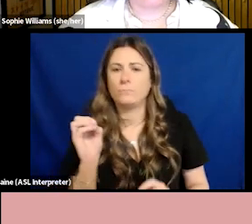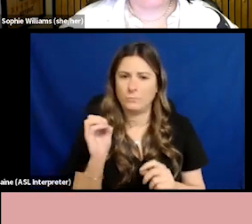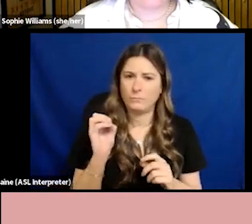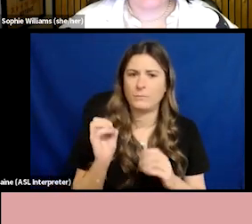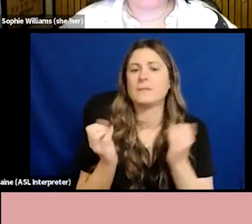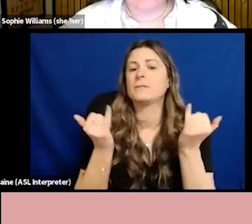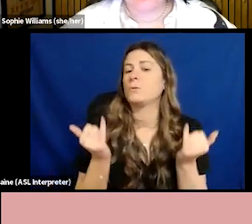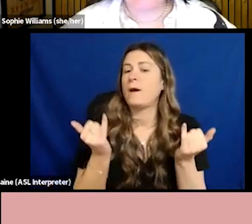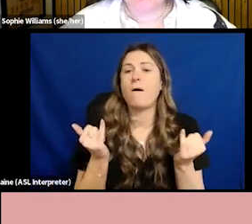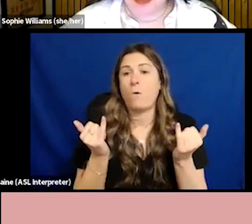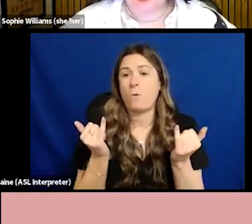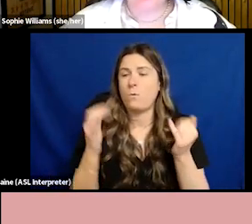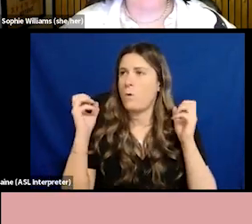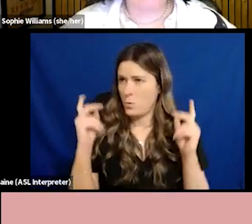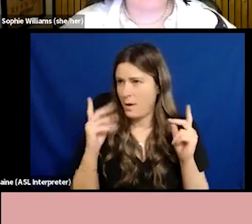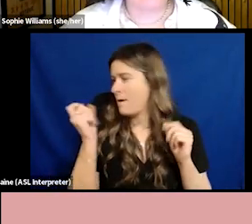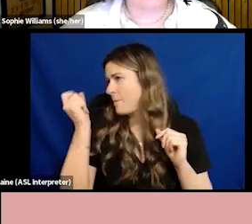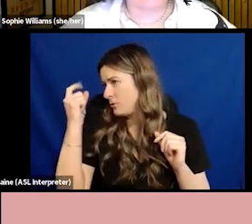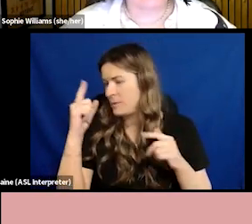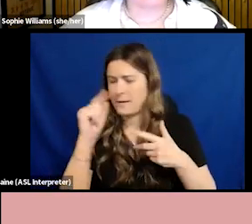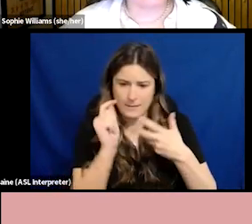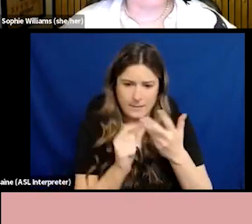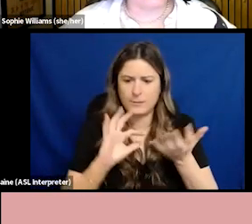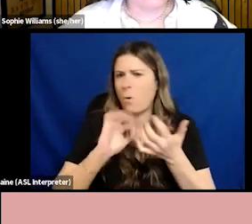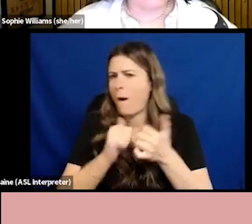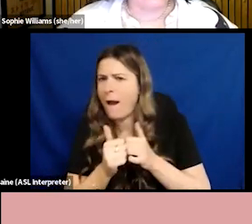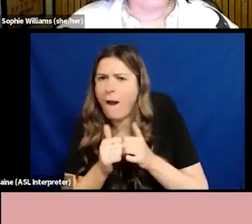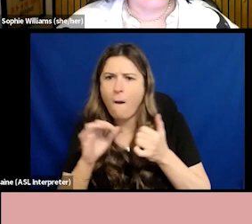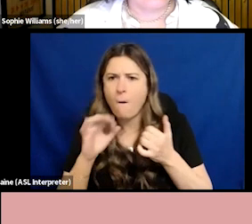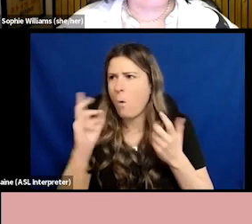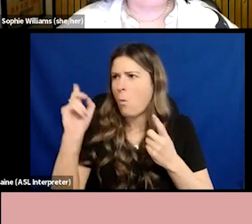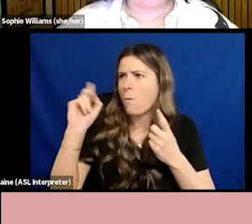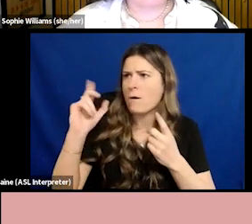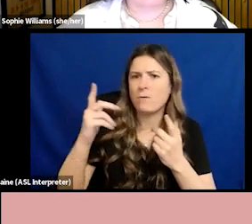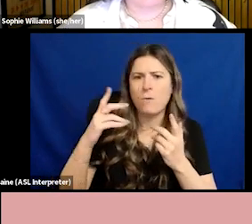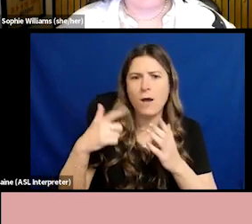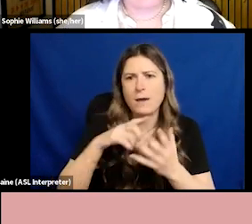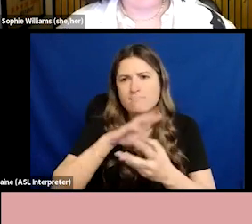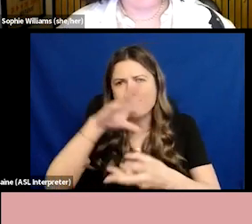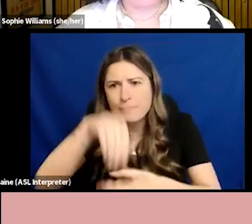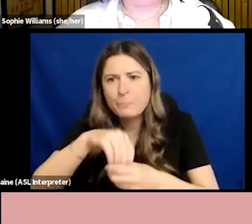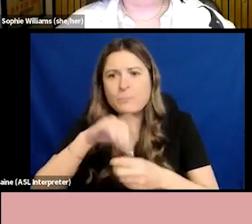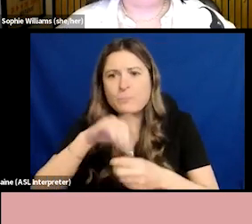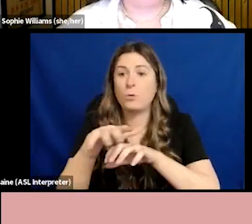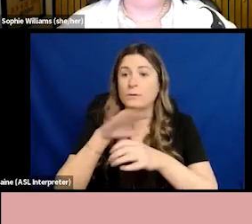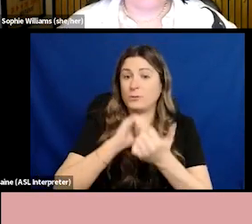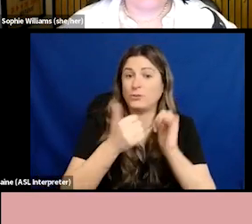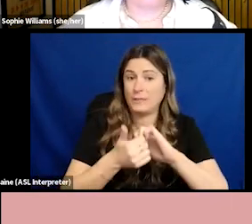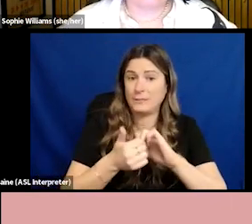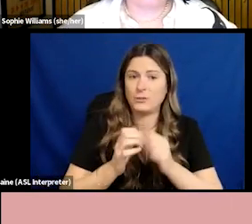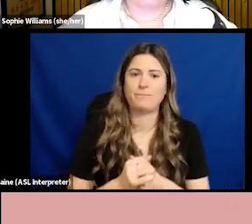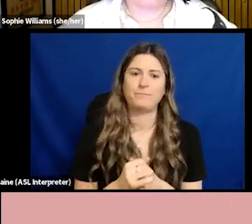step into your allyship and to be part of making change? Let's talk about some ways that you can bring